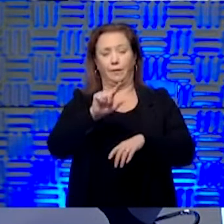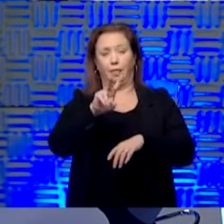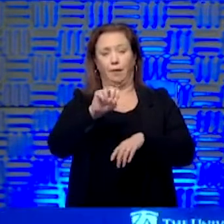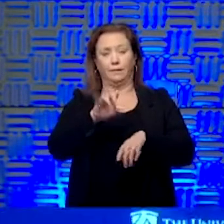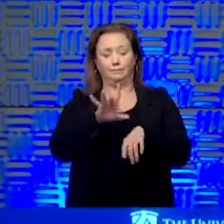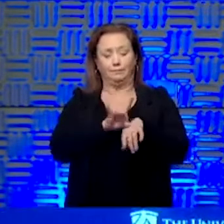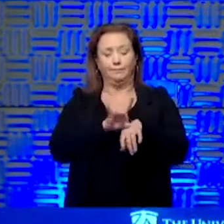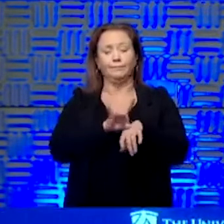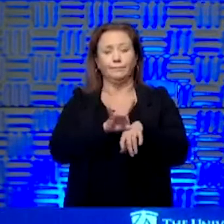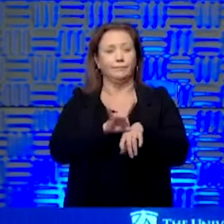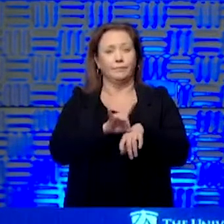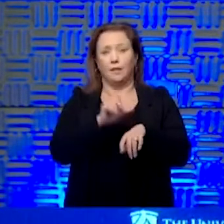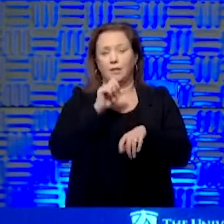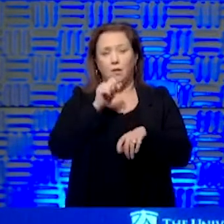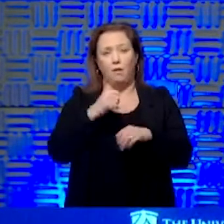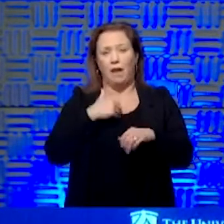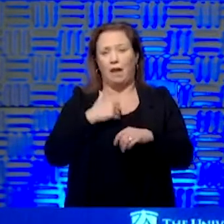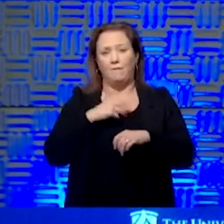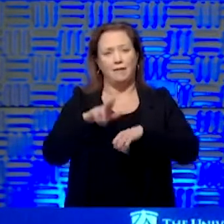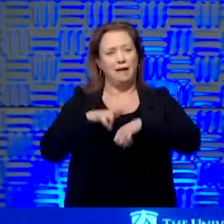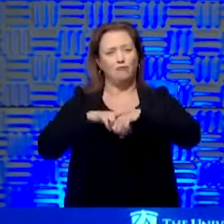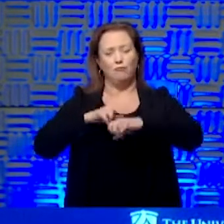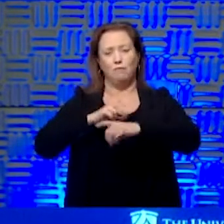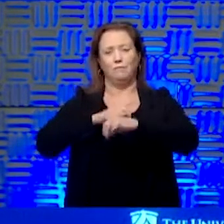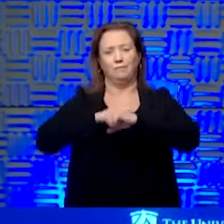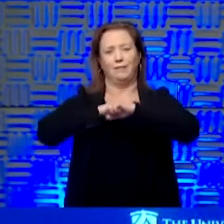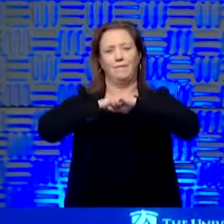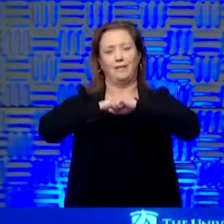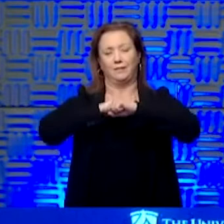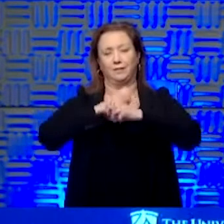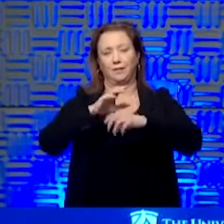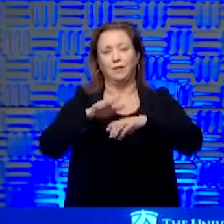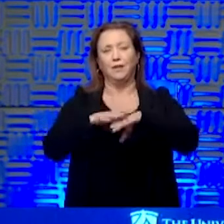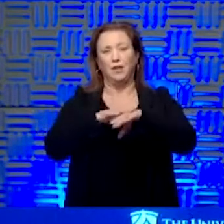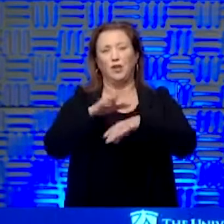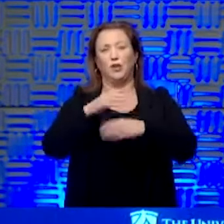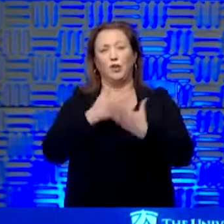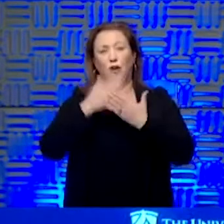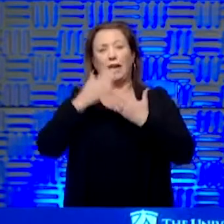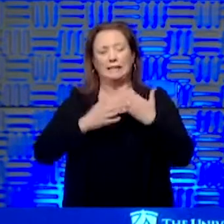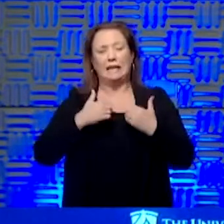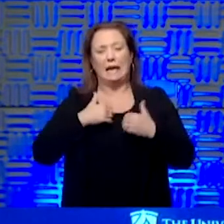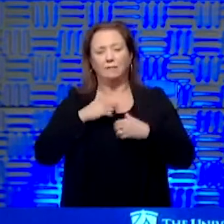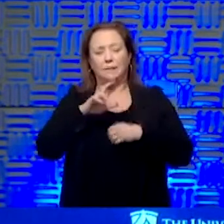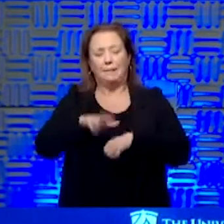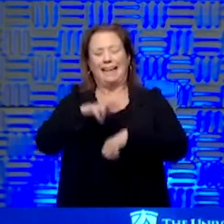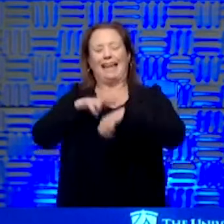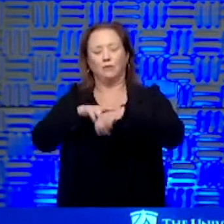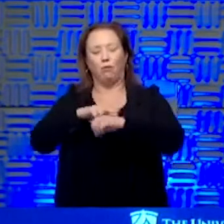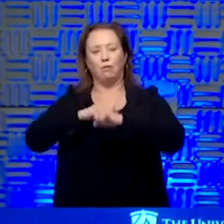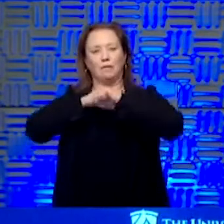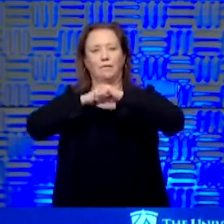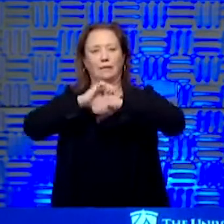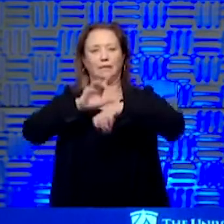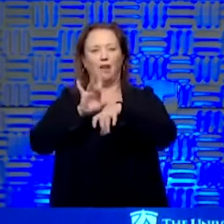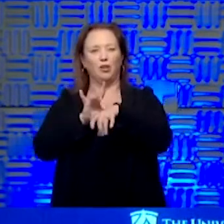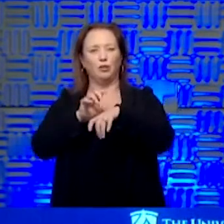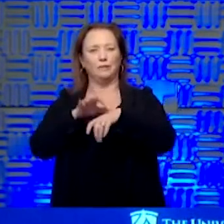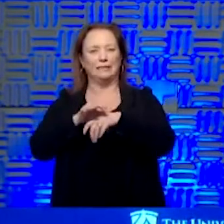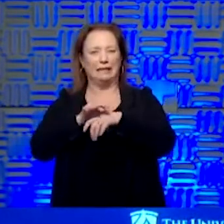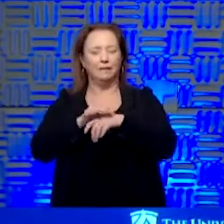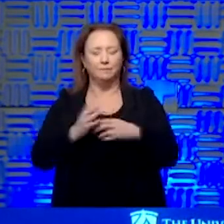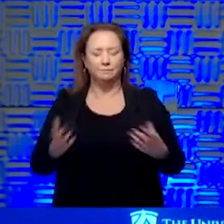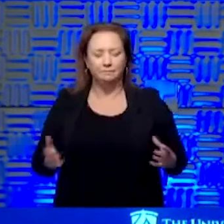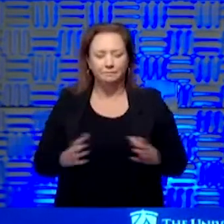them. And gloves don't really have natural defense, right? They're just a barrier. Your hands actually have some natural defense set up in how your skin works.